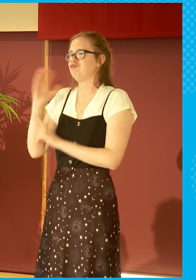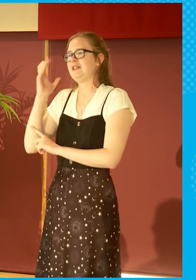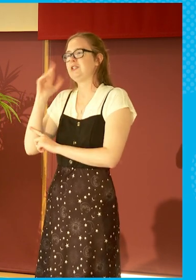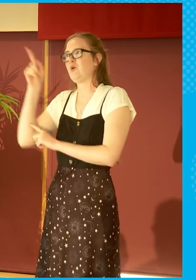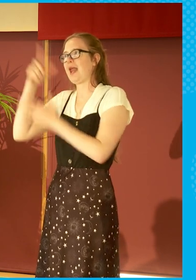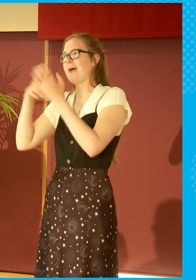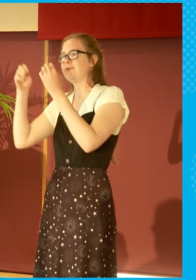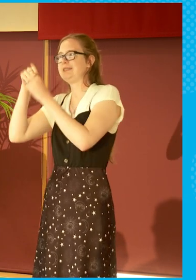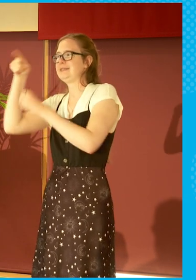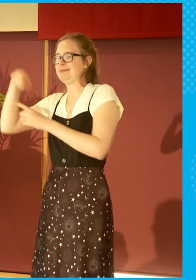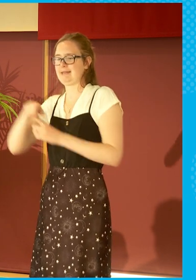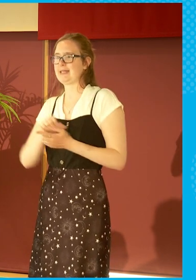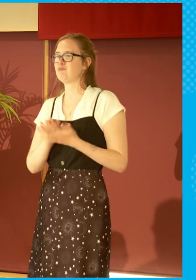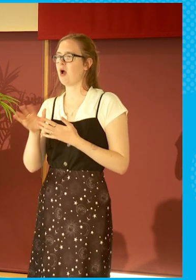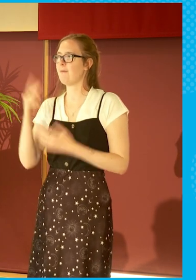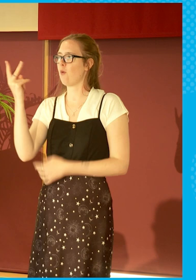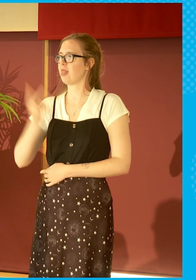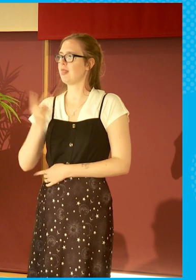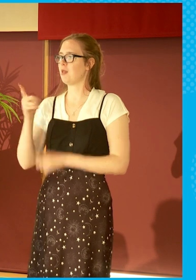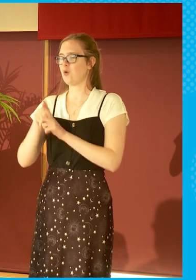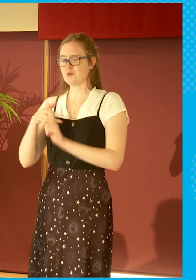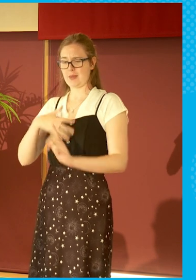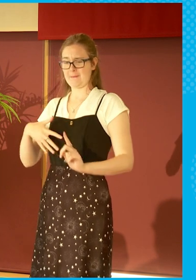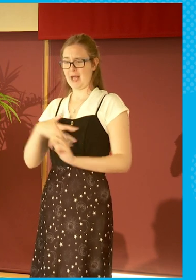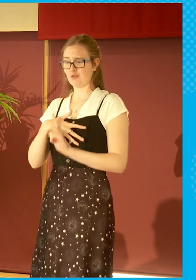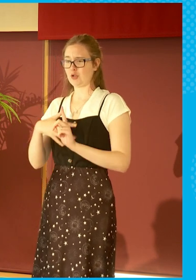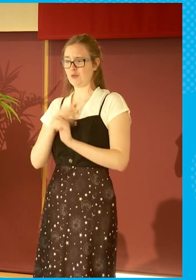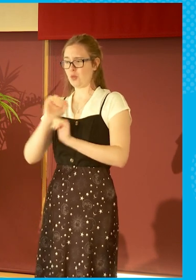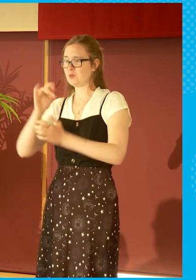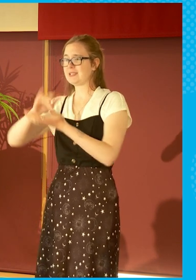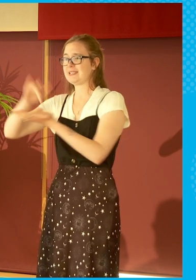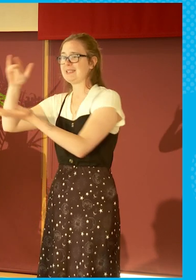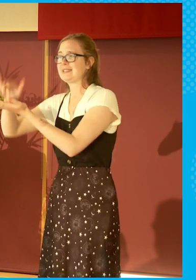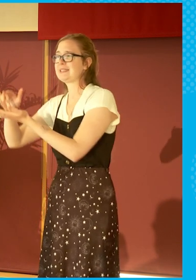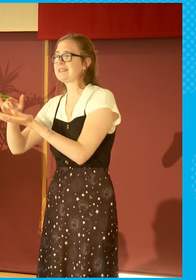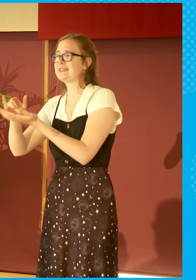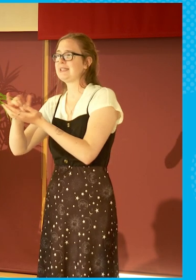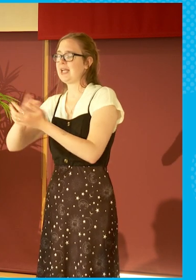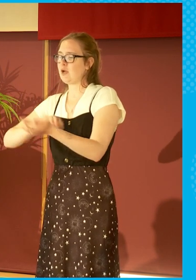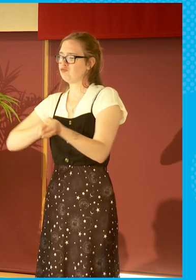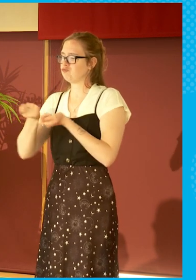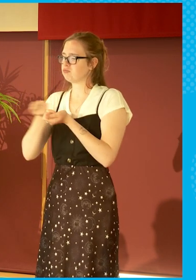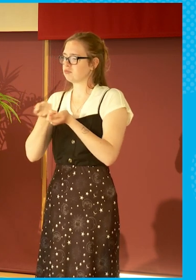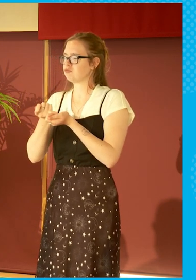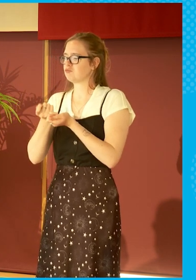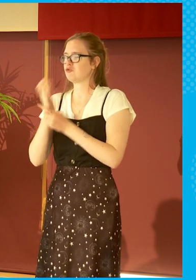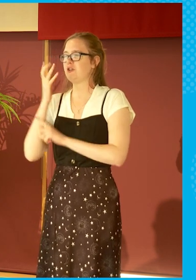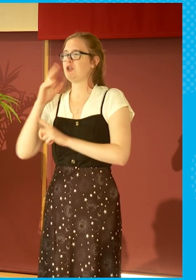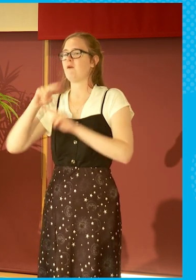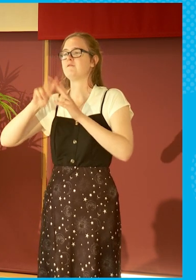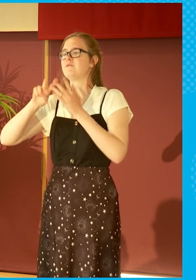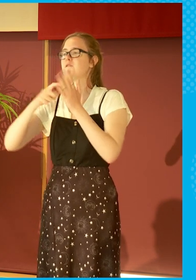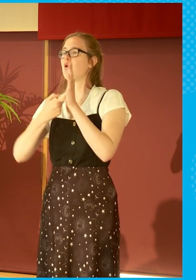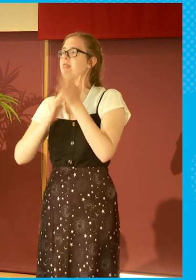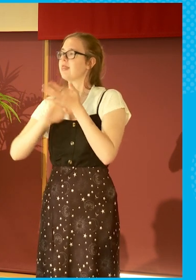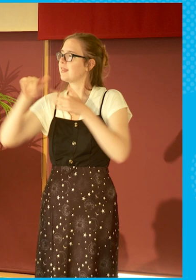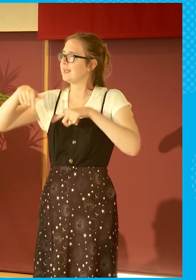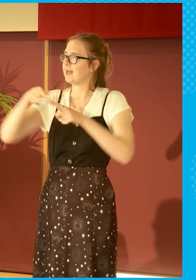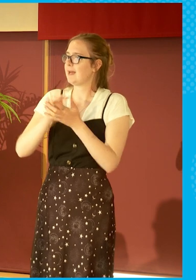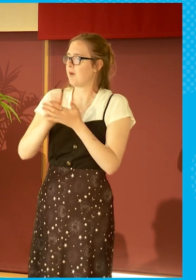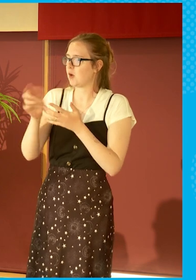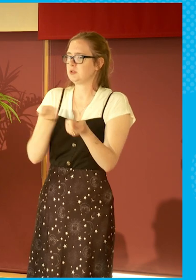in Edinburgh, and then behind the scenes in both of those cities. And when I was running Radio 4th here in Edinburgh, there were, I think,